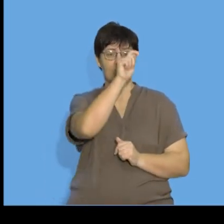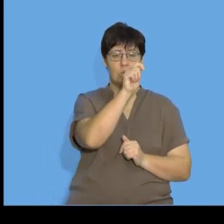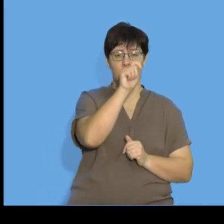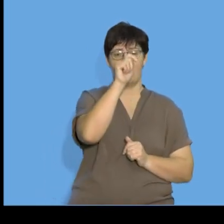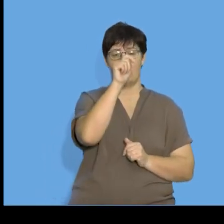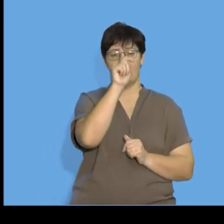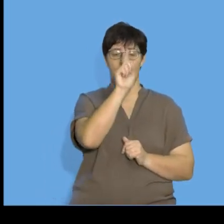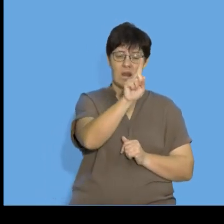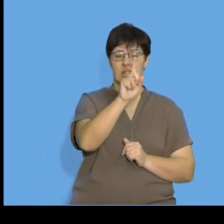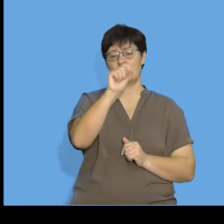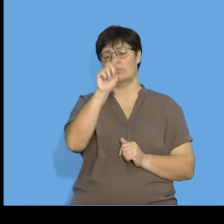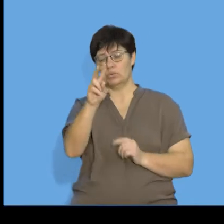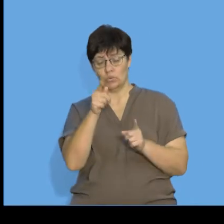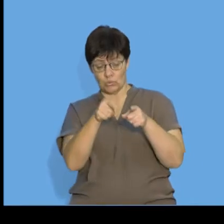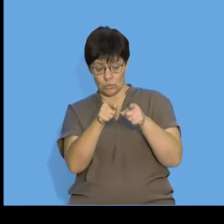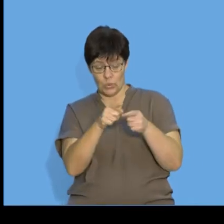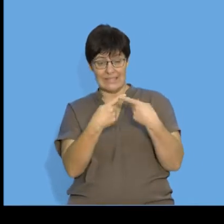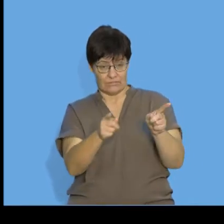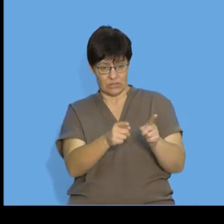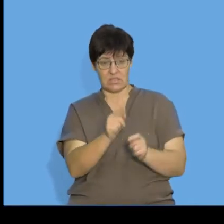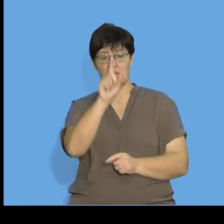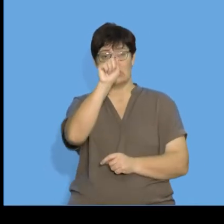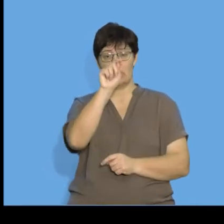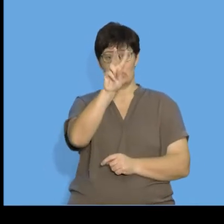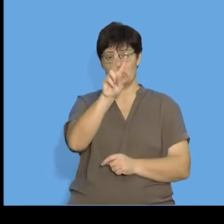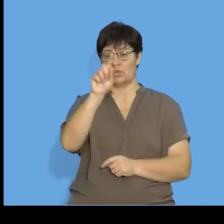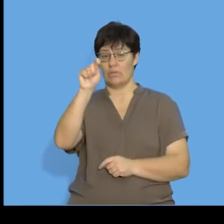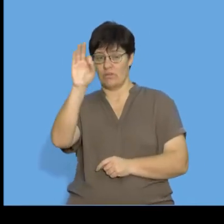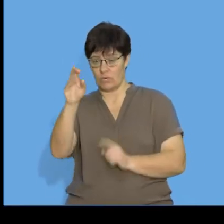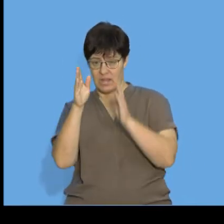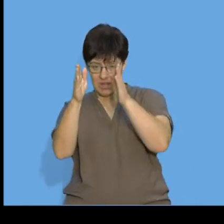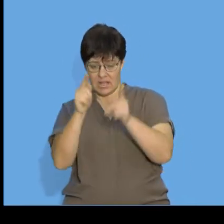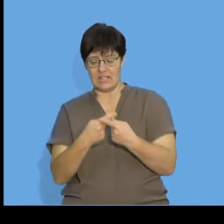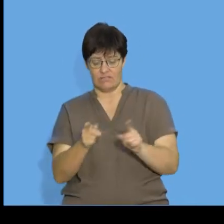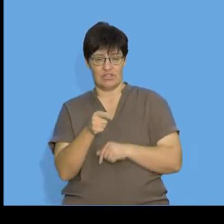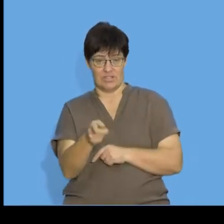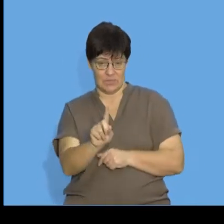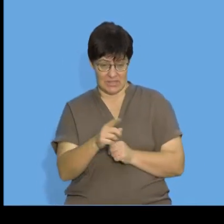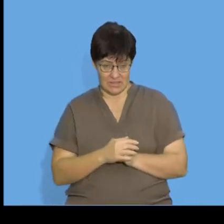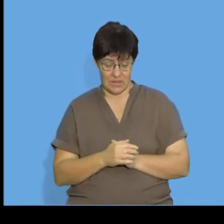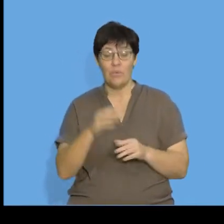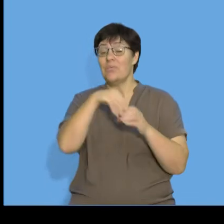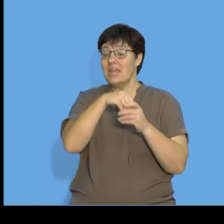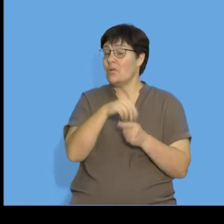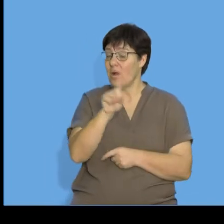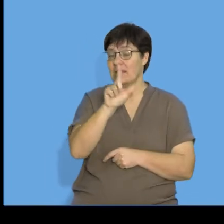linear sequence. So, please, please remember that a linear sequence